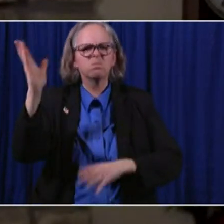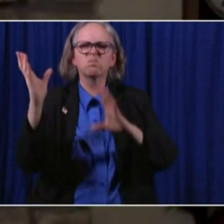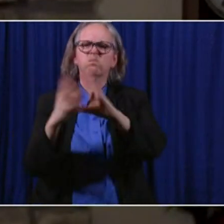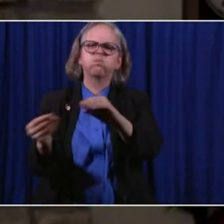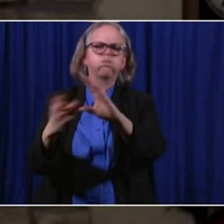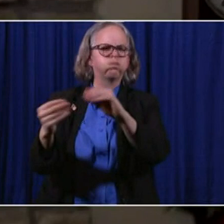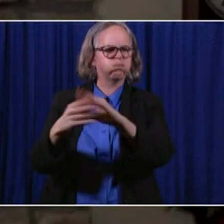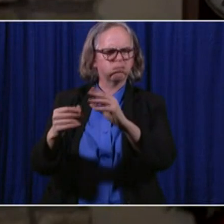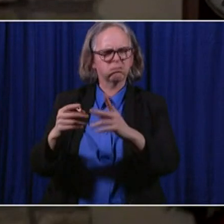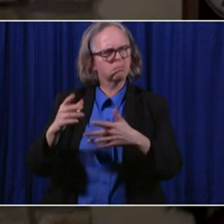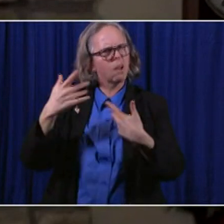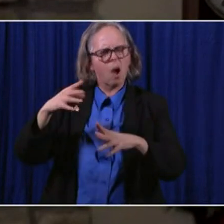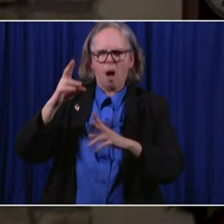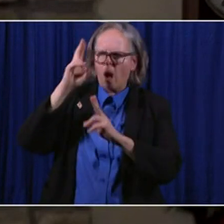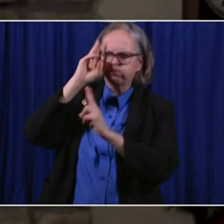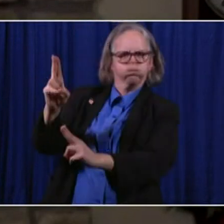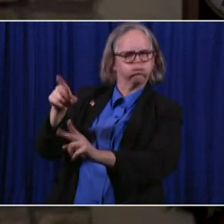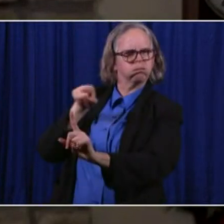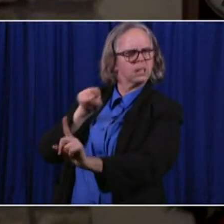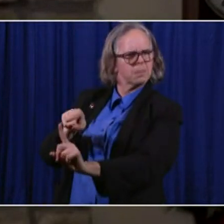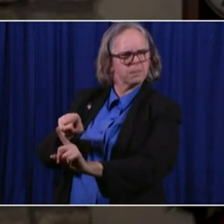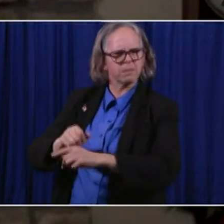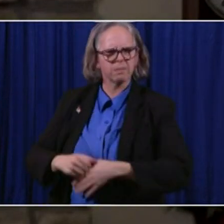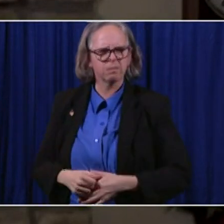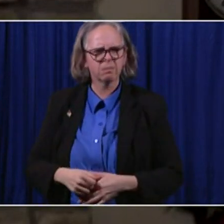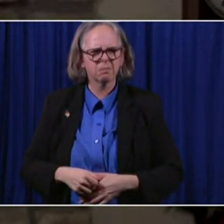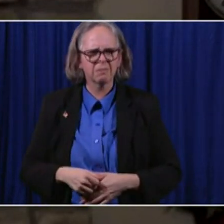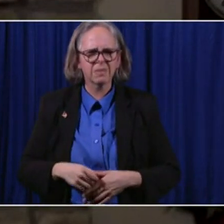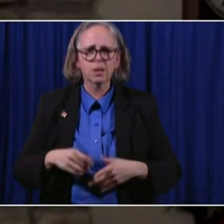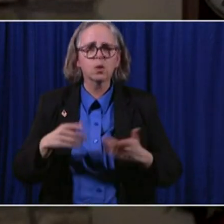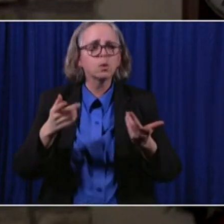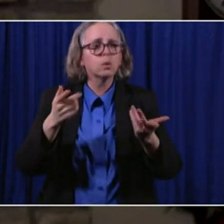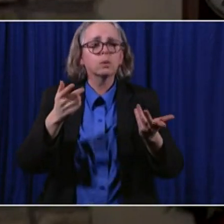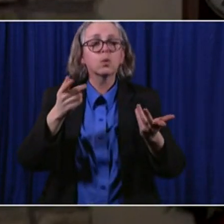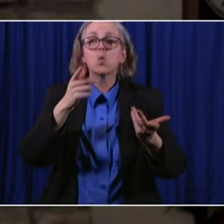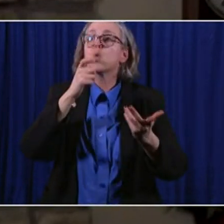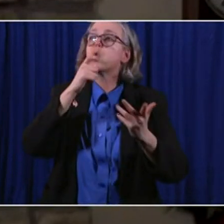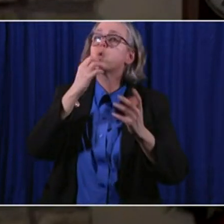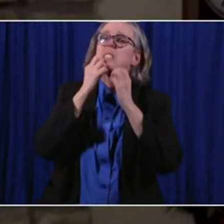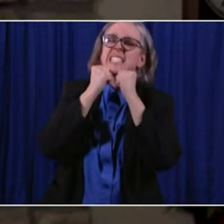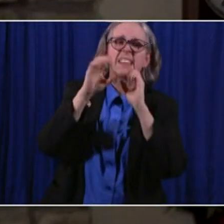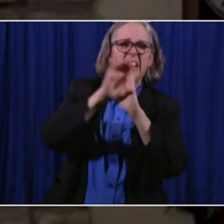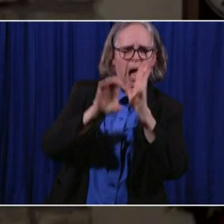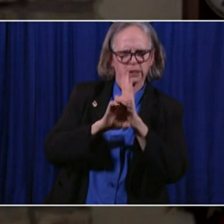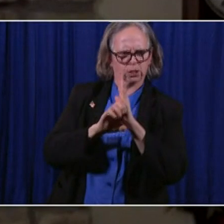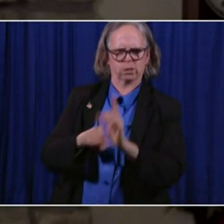No one cares more about the Constitution than Mitch McConnell,